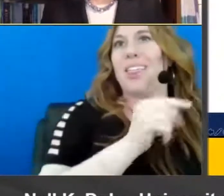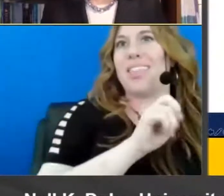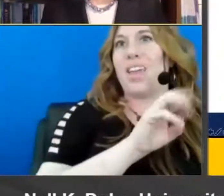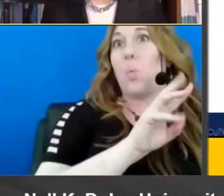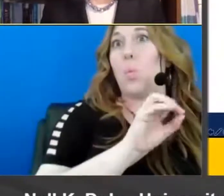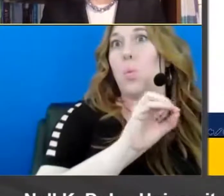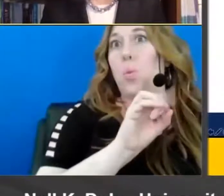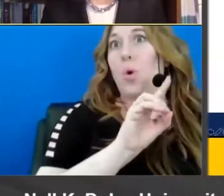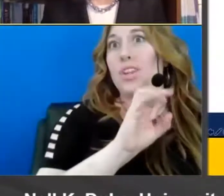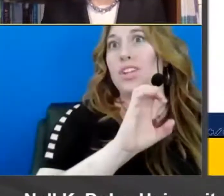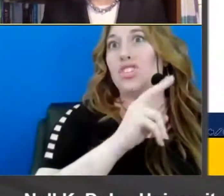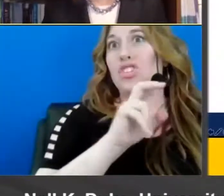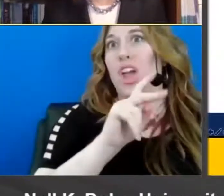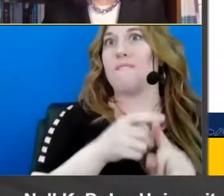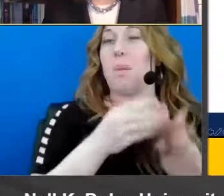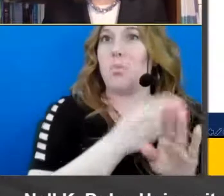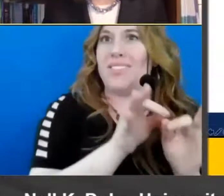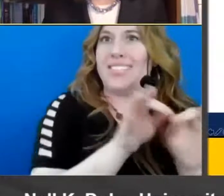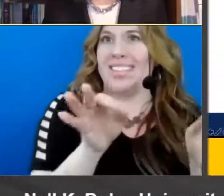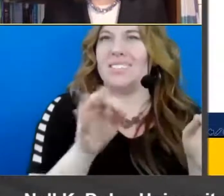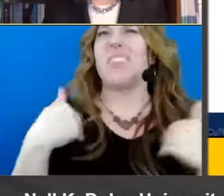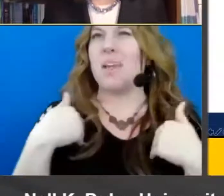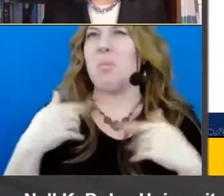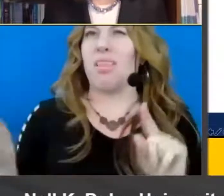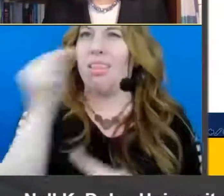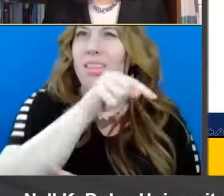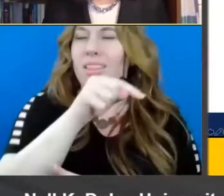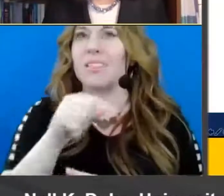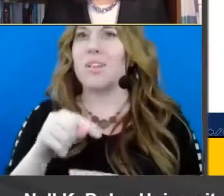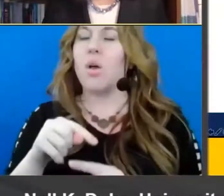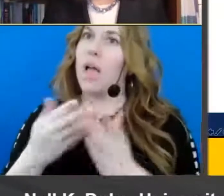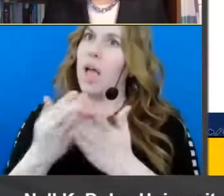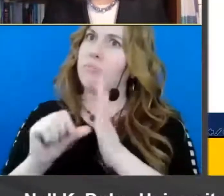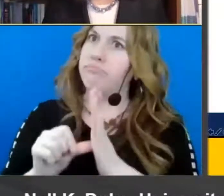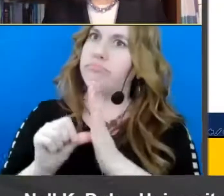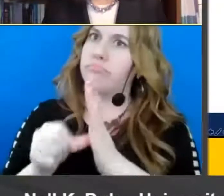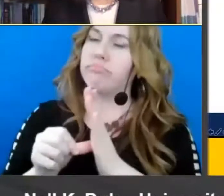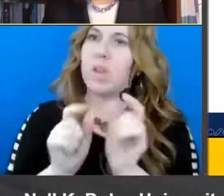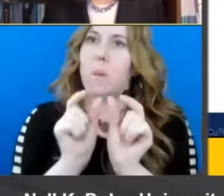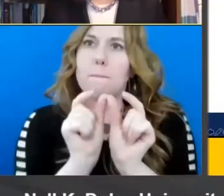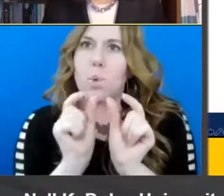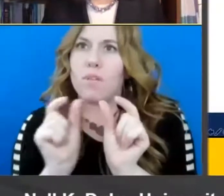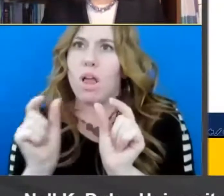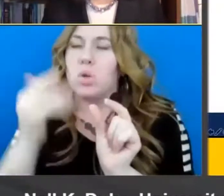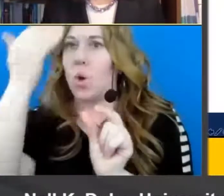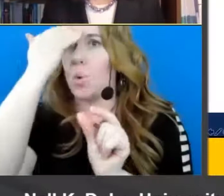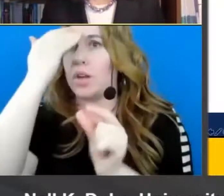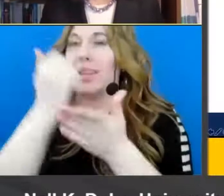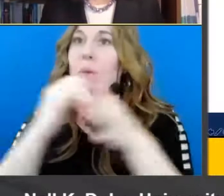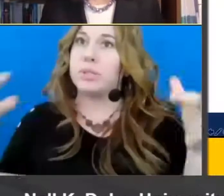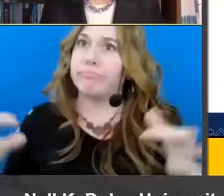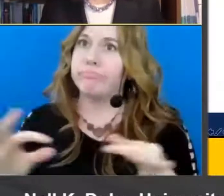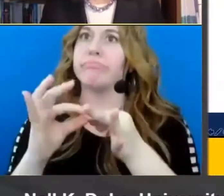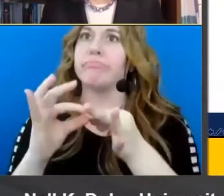sentence so it's just another way of illustrating the importance of morphological awareness as a bridging skill for both word